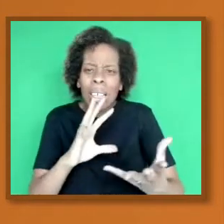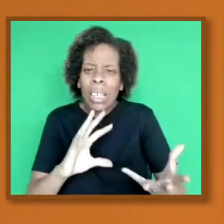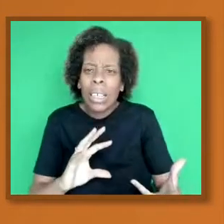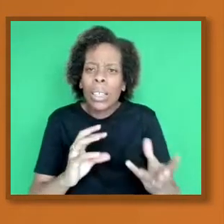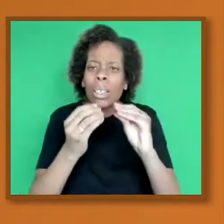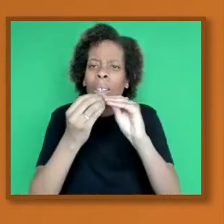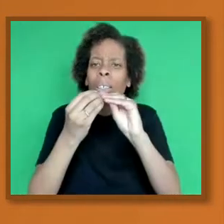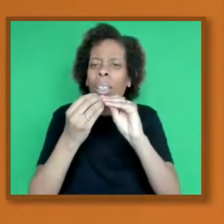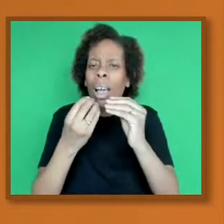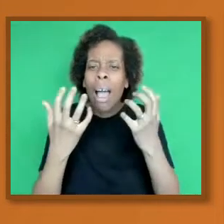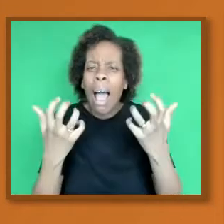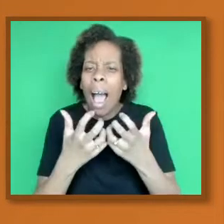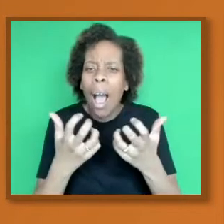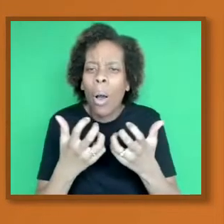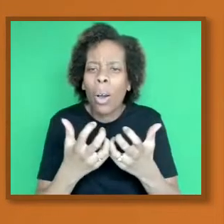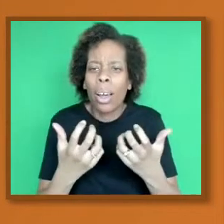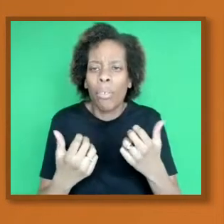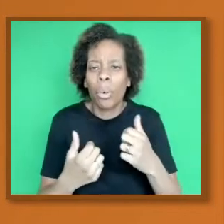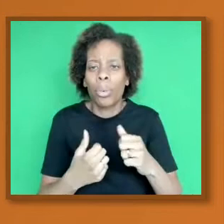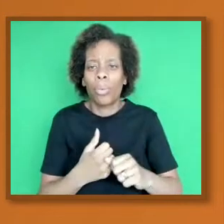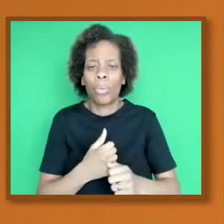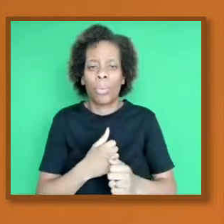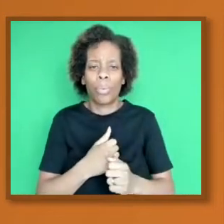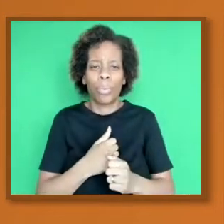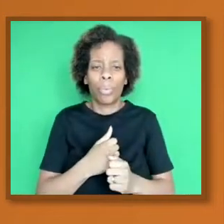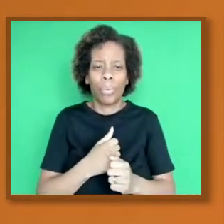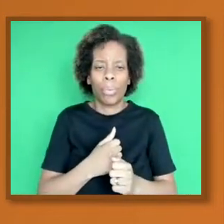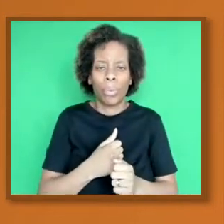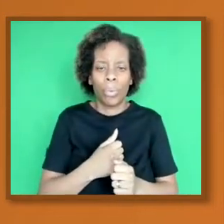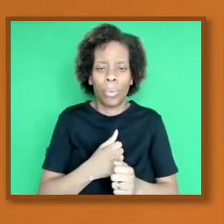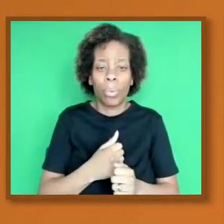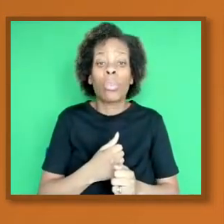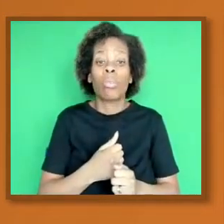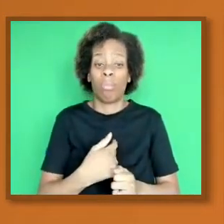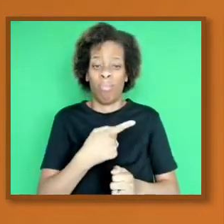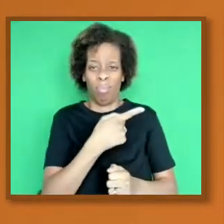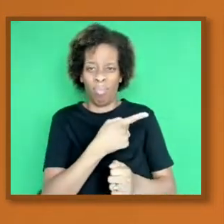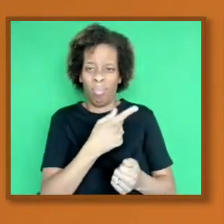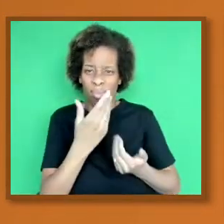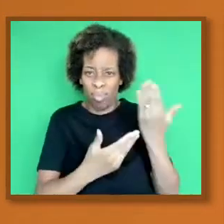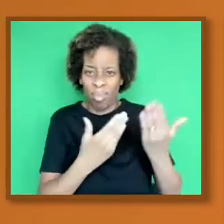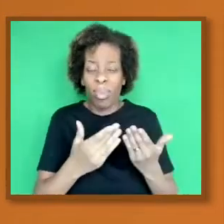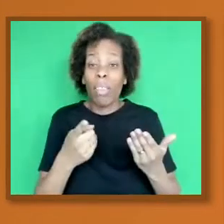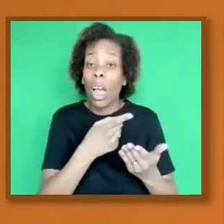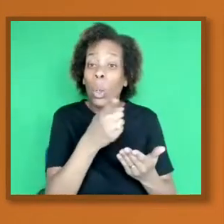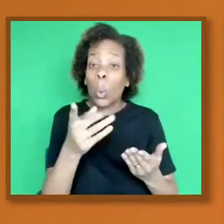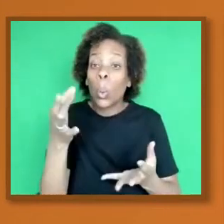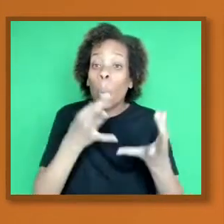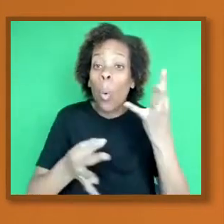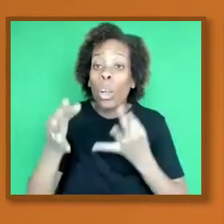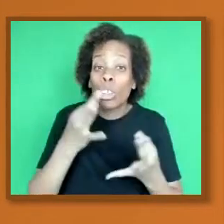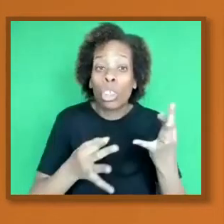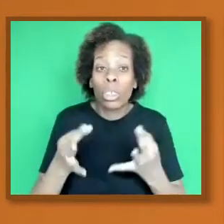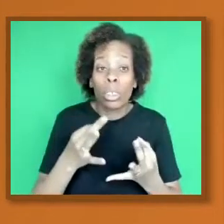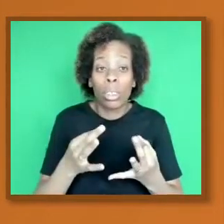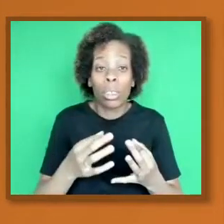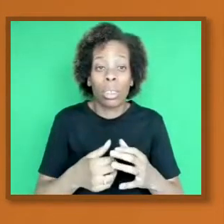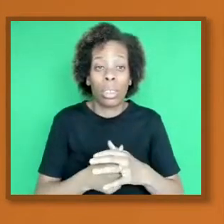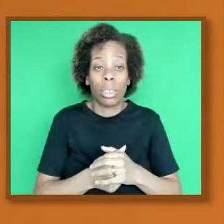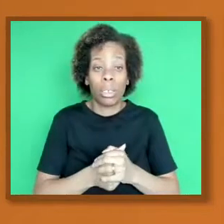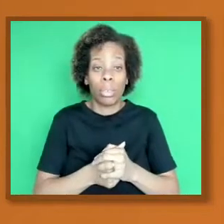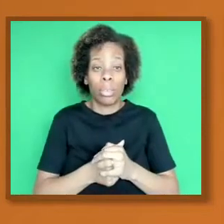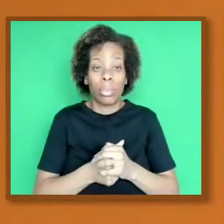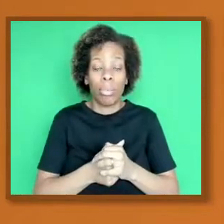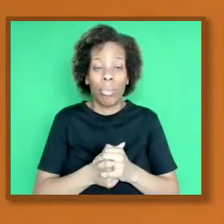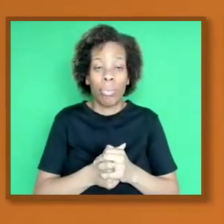followed by William and then we will take any further questions. Thank you. OK, thank you very much,